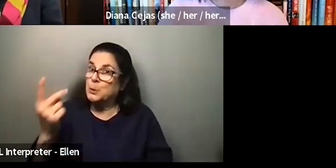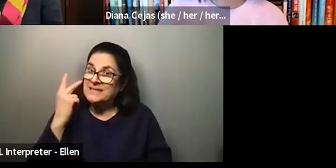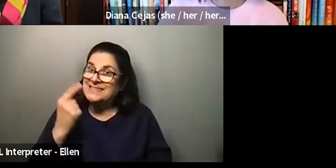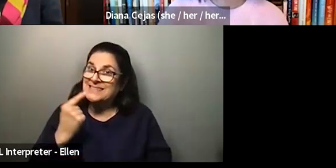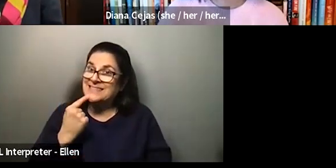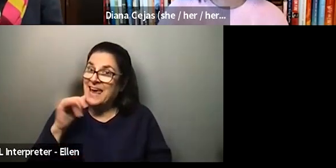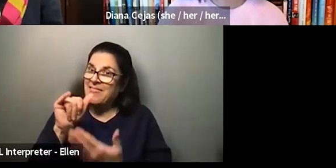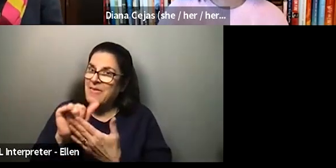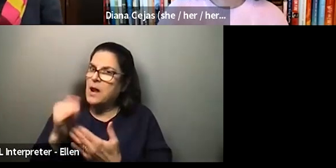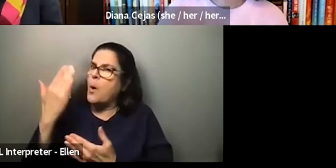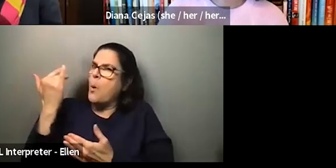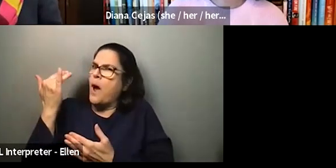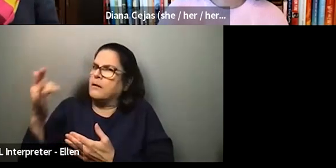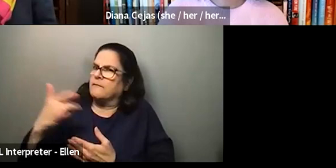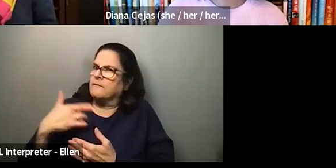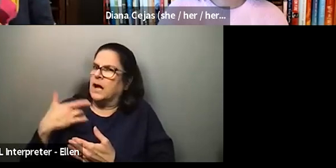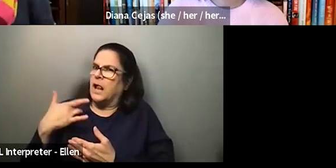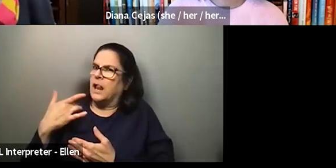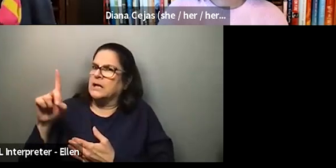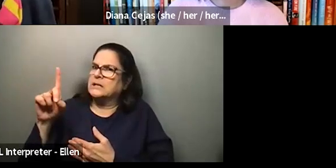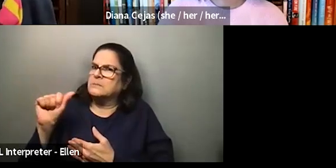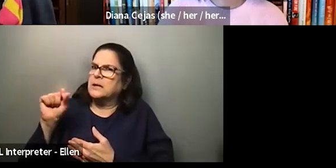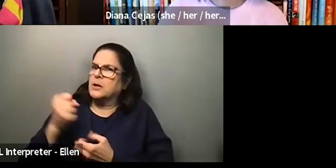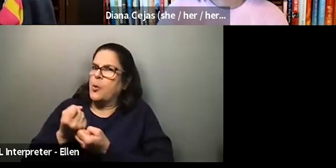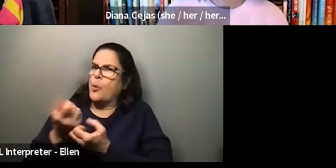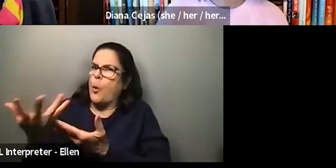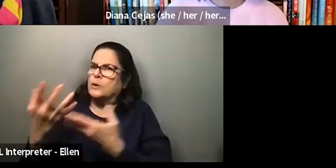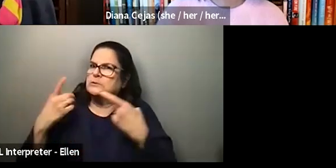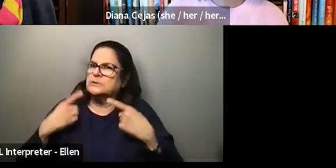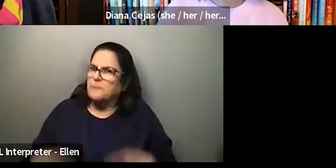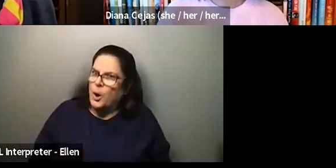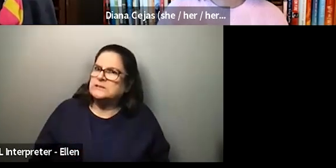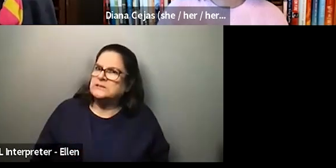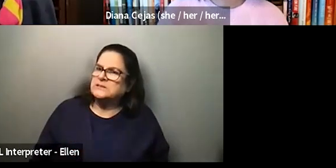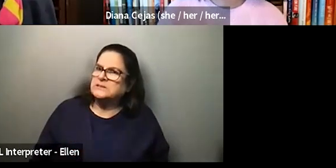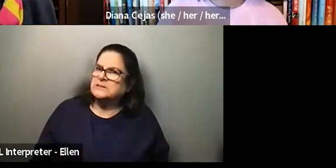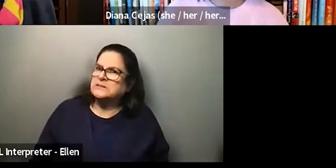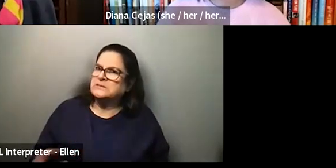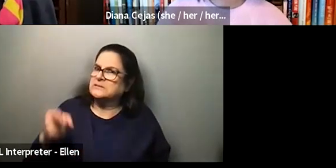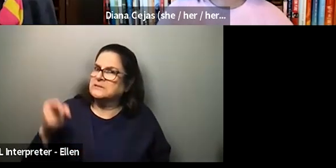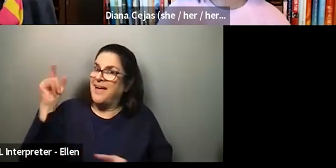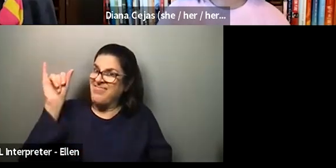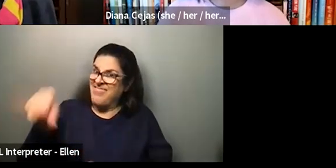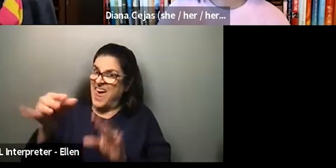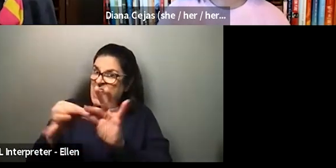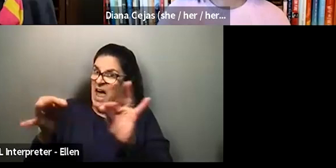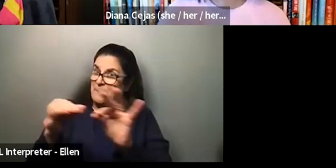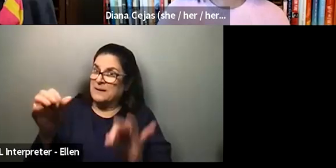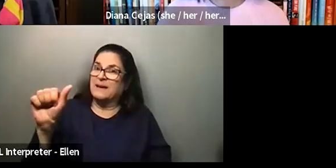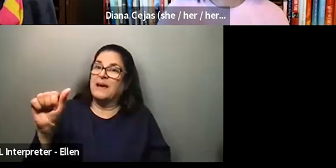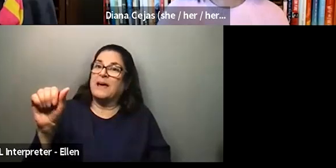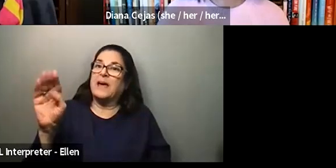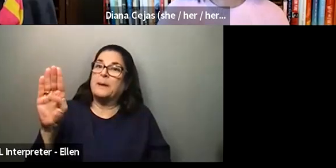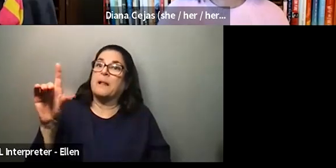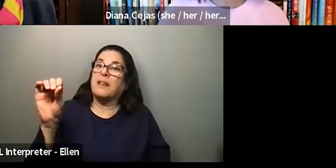they be depressed because of a disability? And I called it out and said, that is an ableist comment. But rather than attack